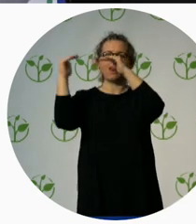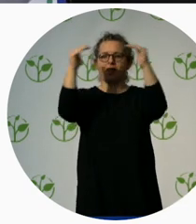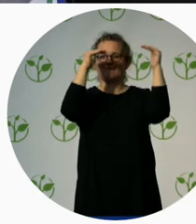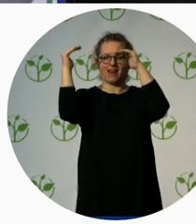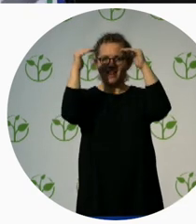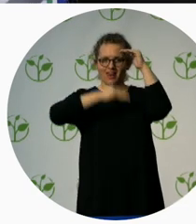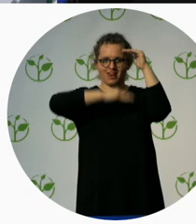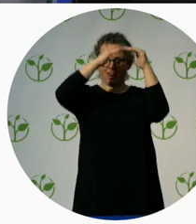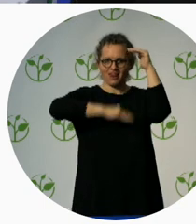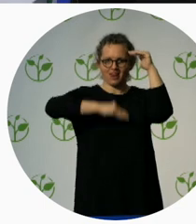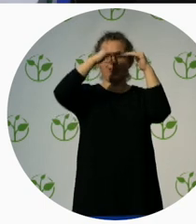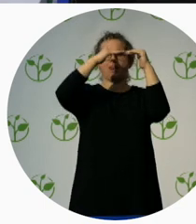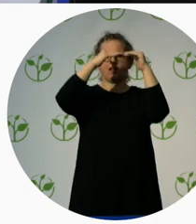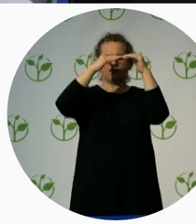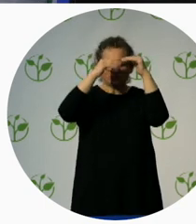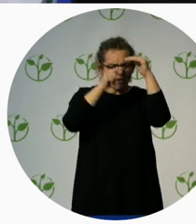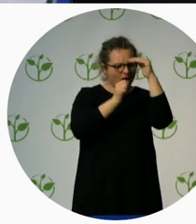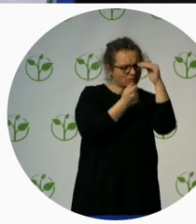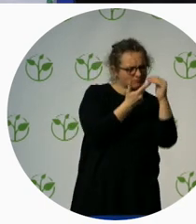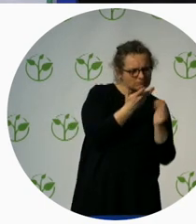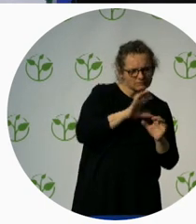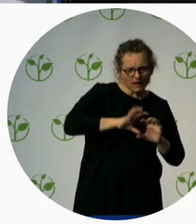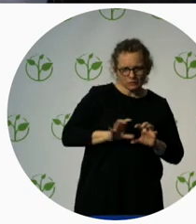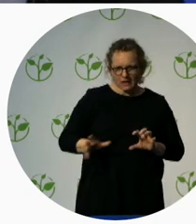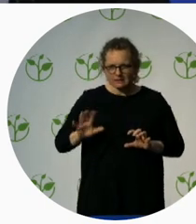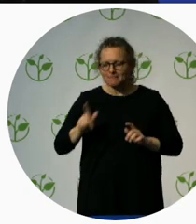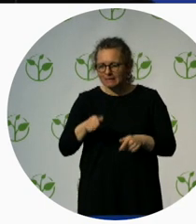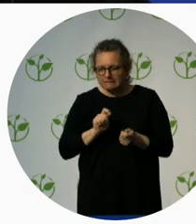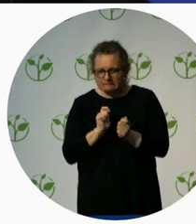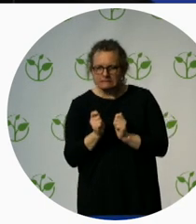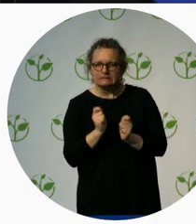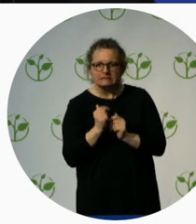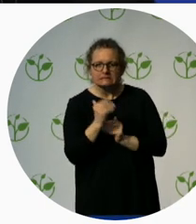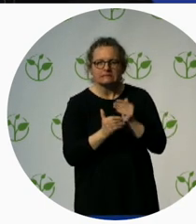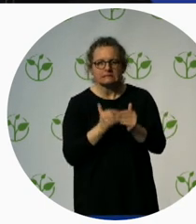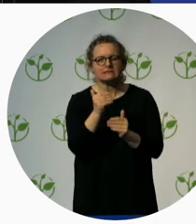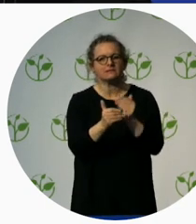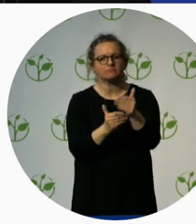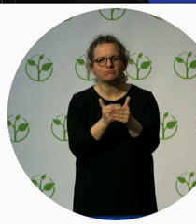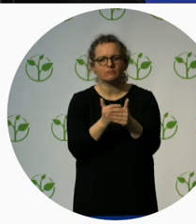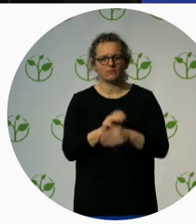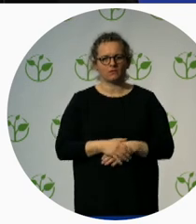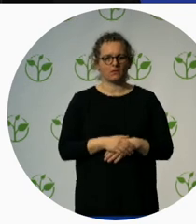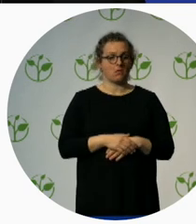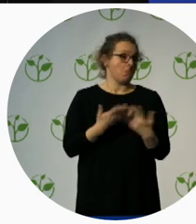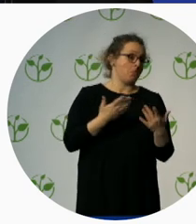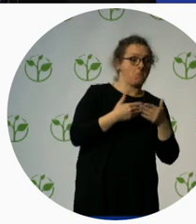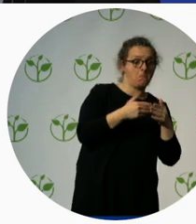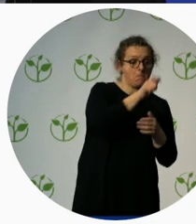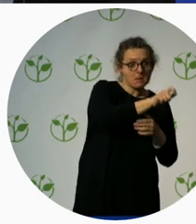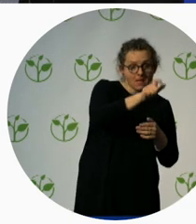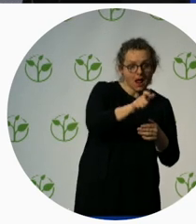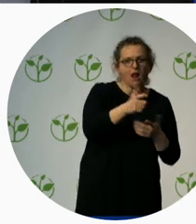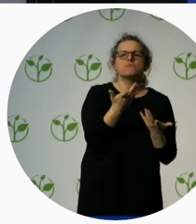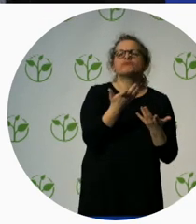policies. But it is also a private business deal. So, it's important to cooperate between public and private